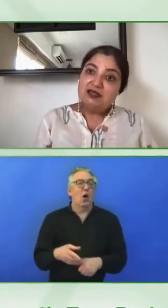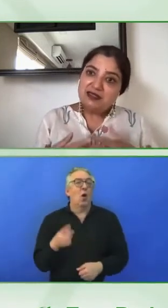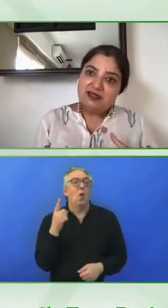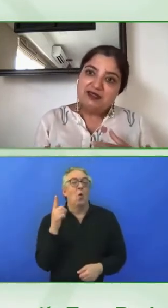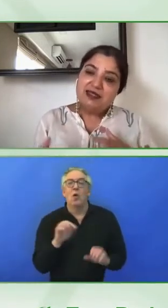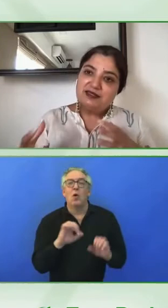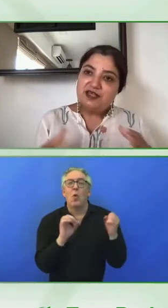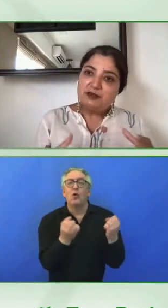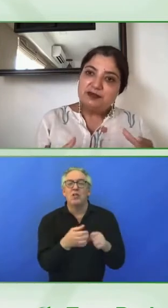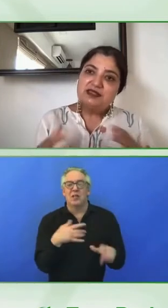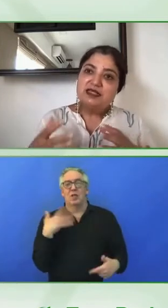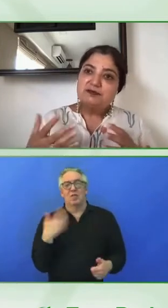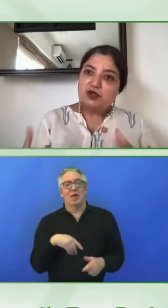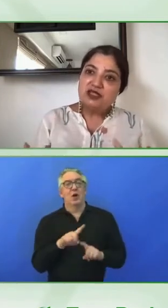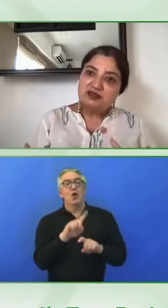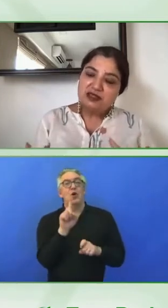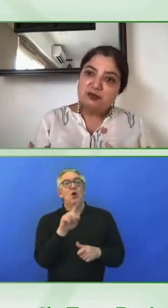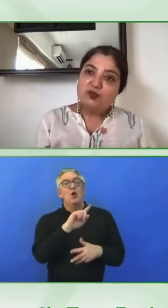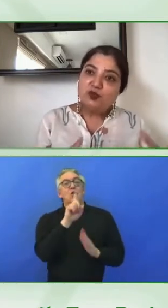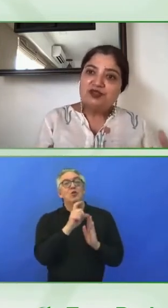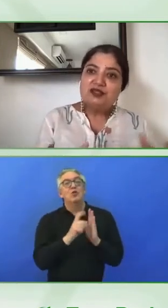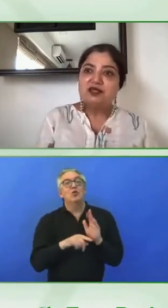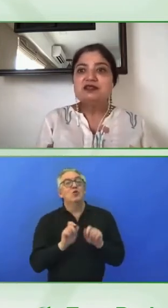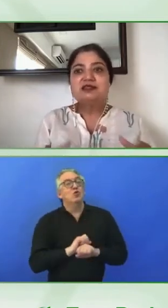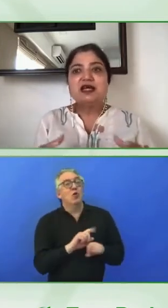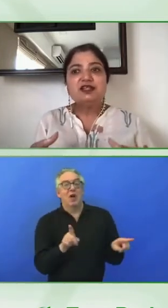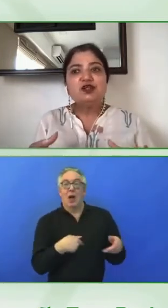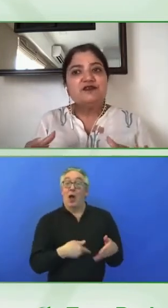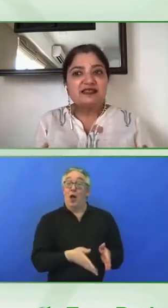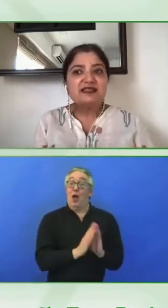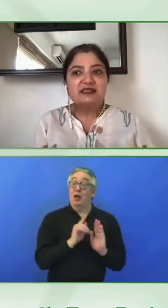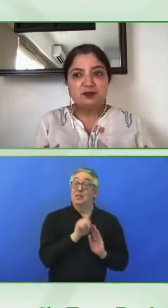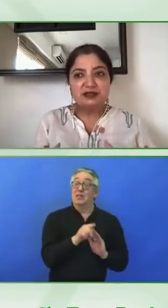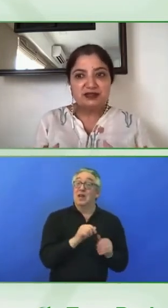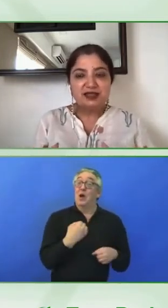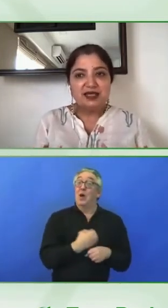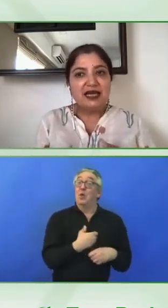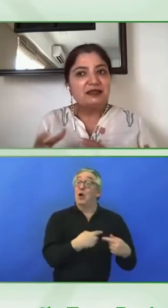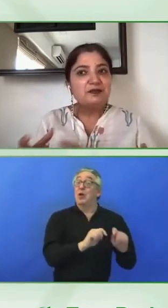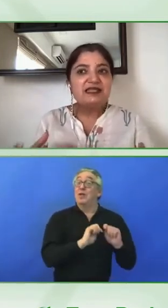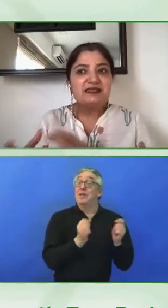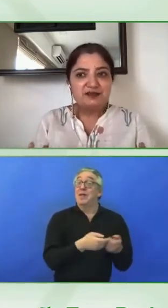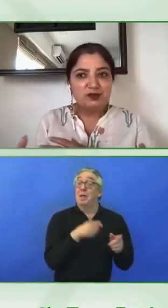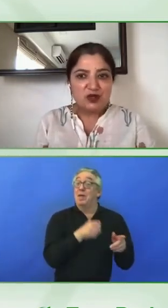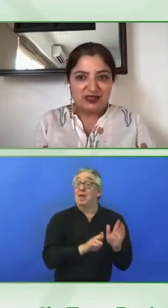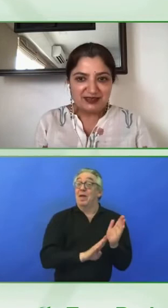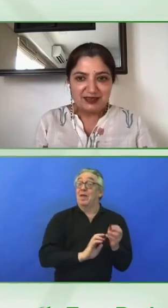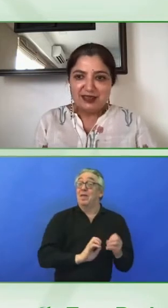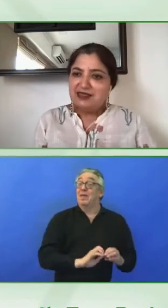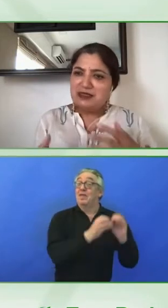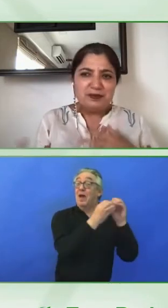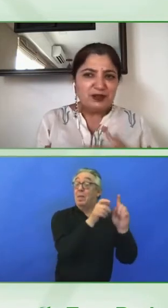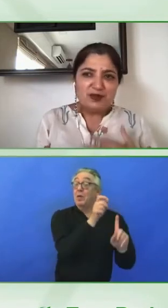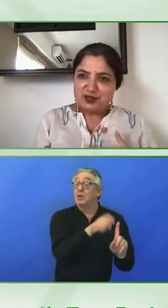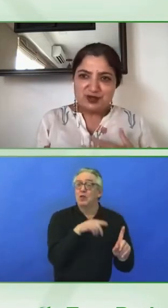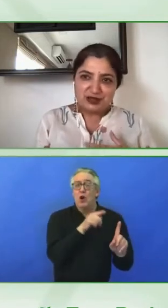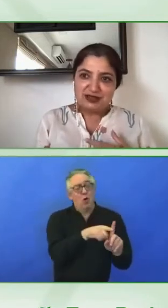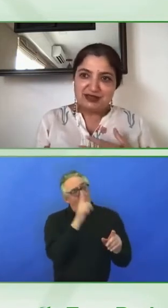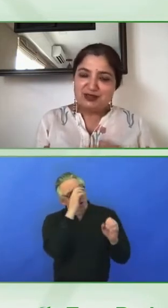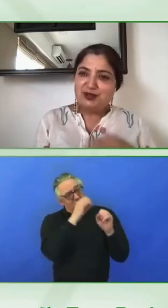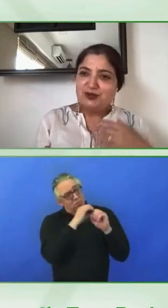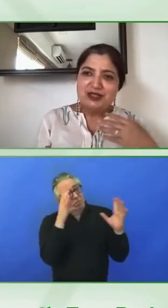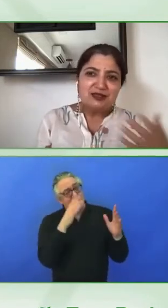asking their developers and their product team what their understanding of accessibility at the base level was. Simple